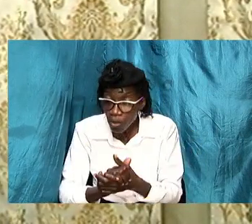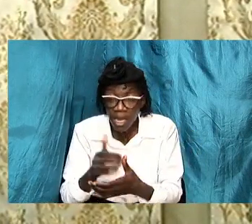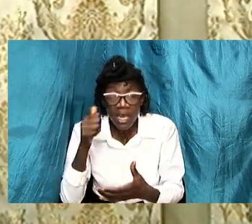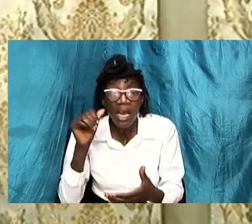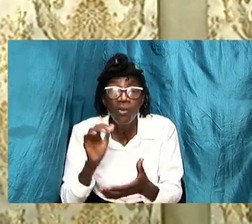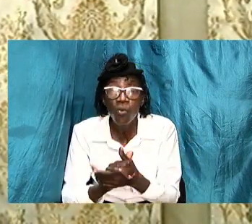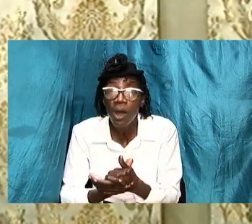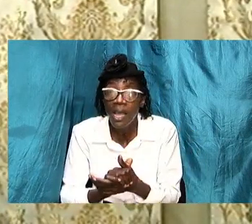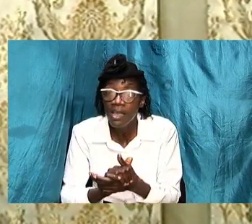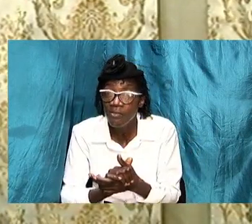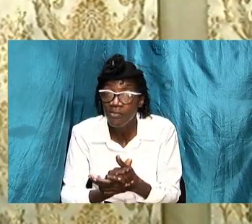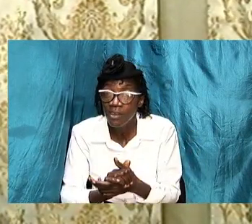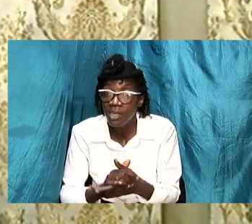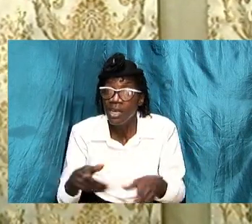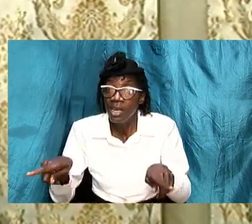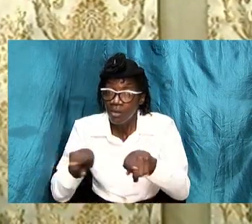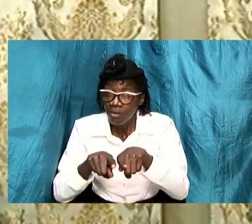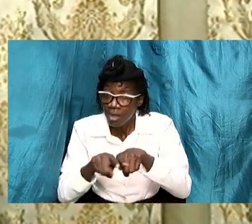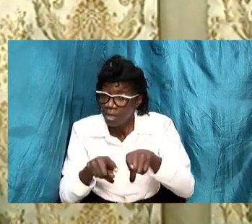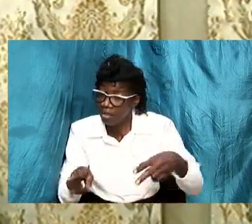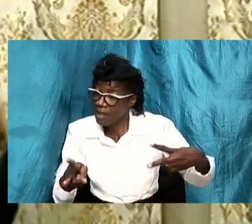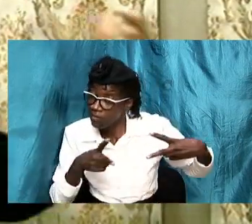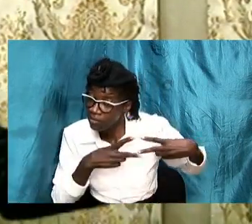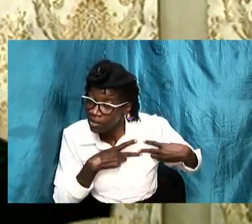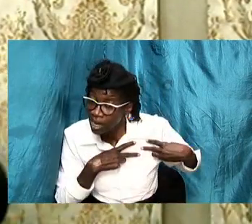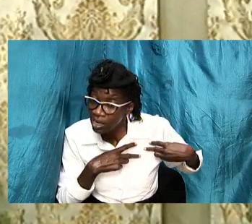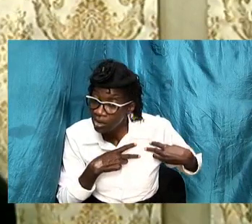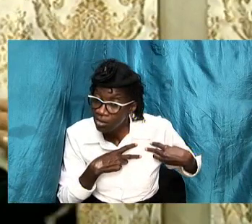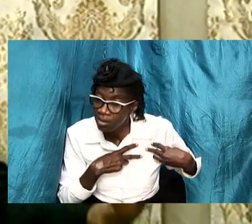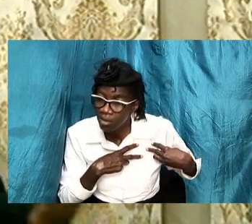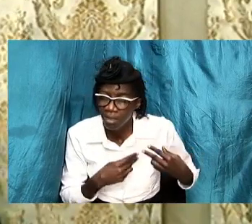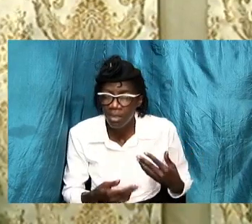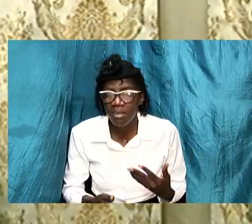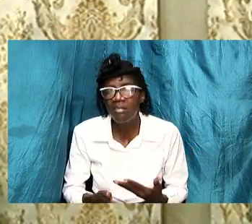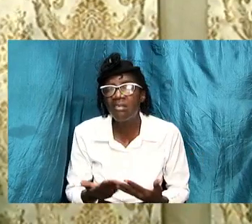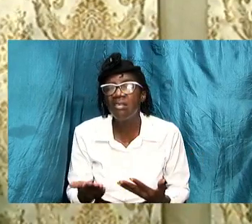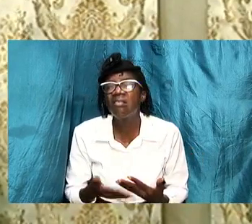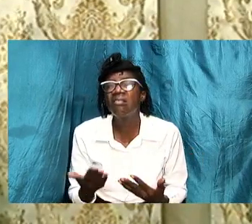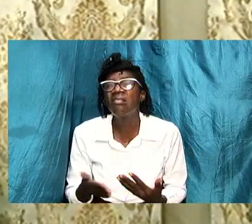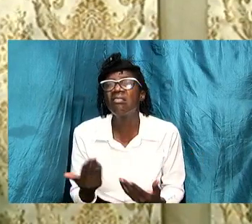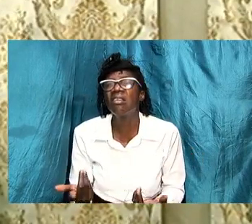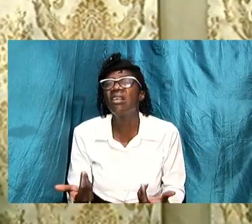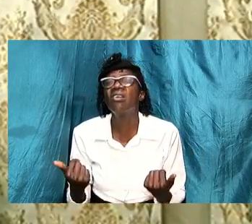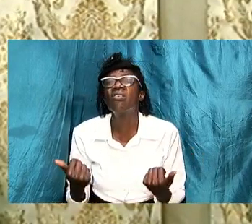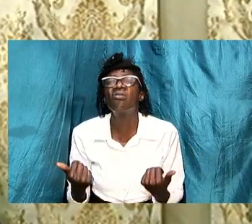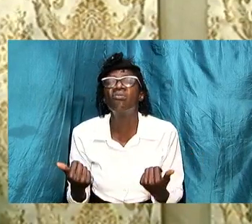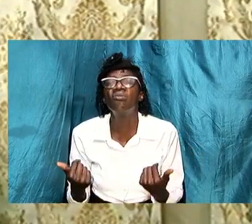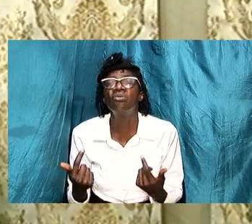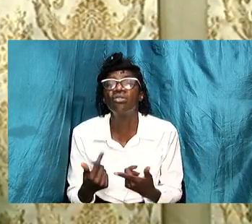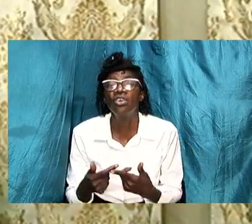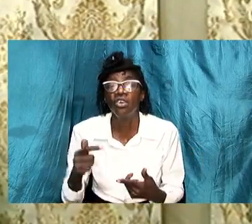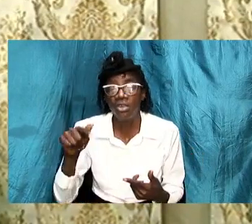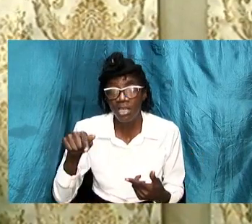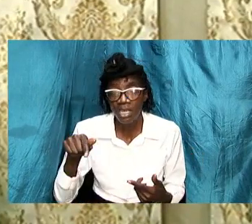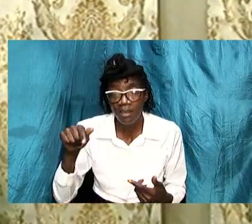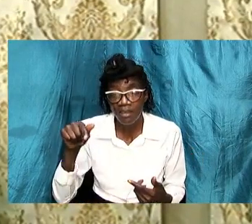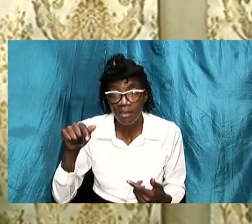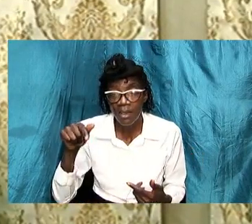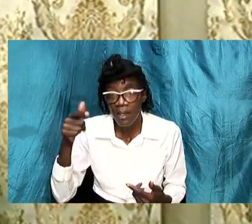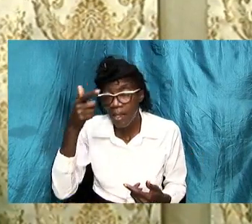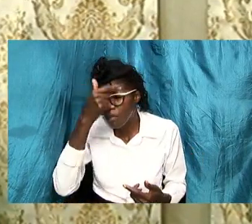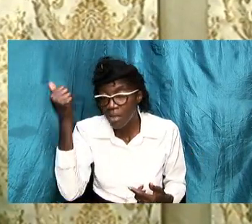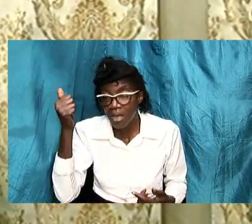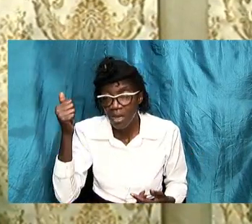relates to value and this easily comes around to this because we